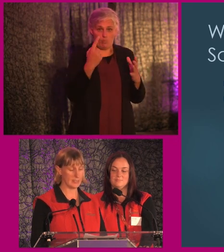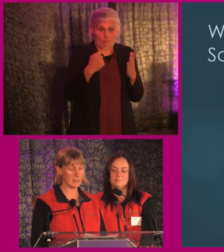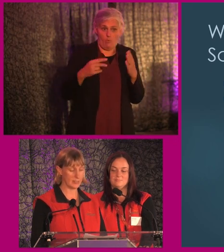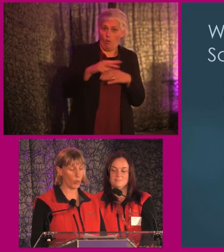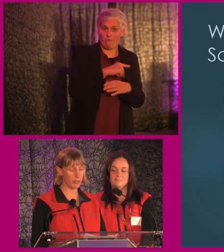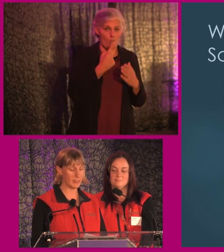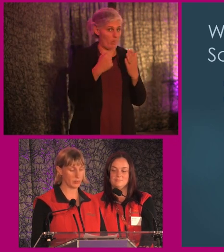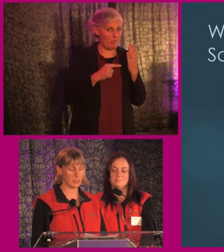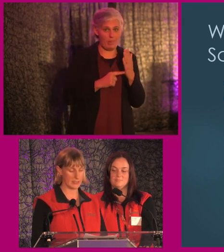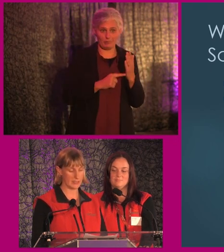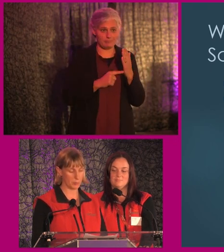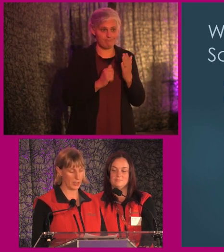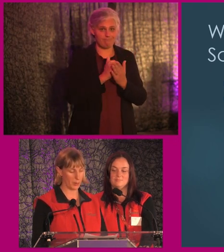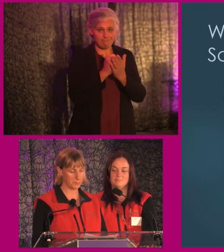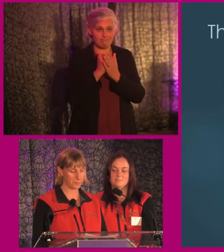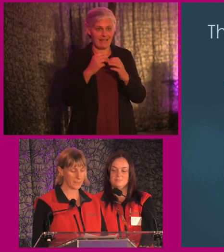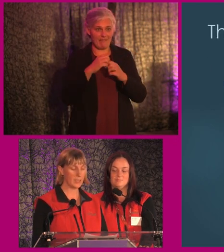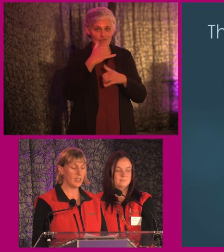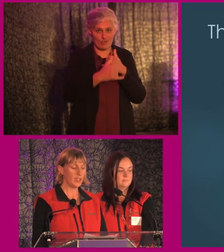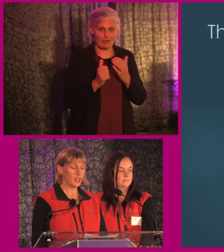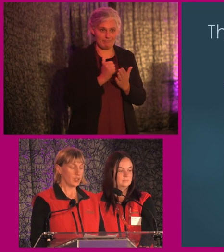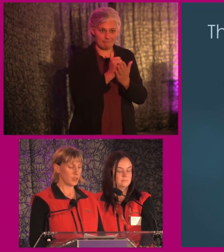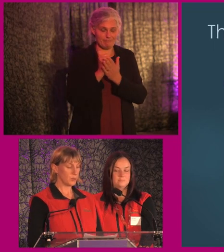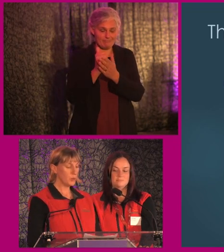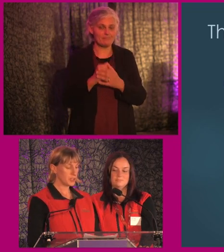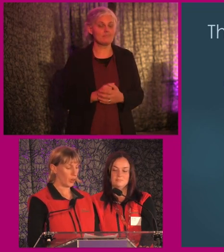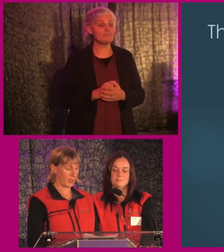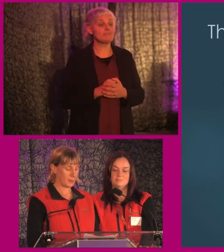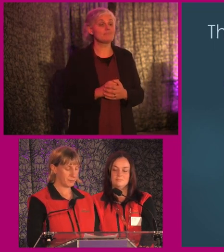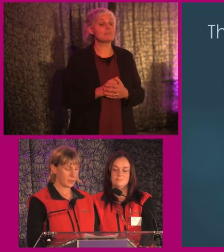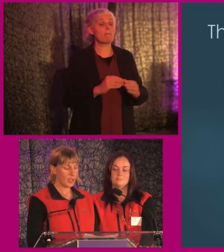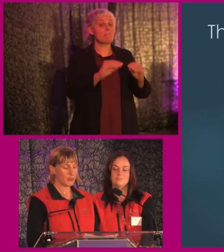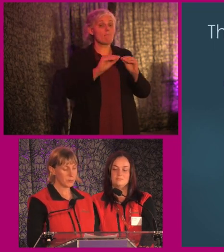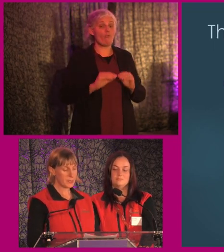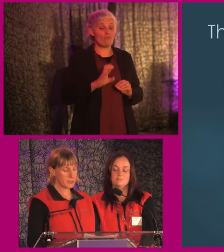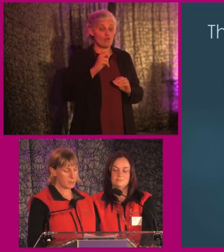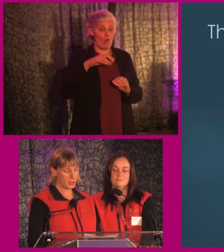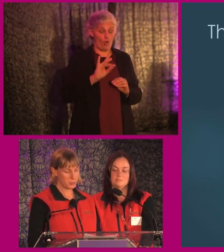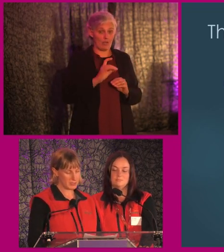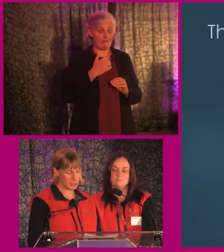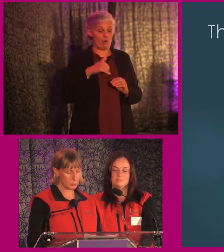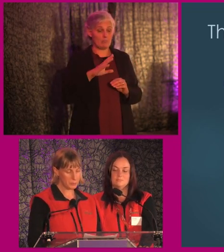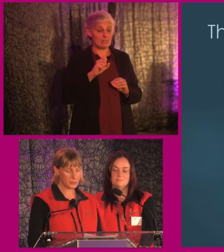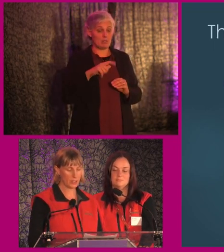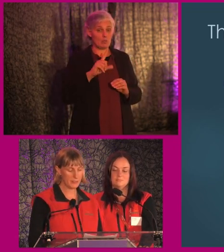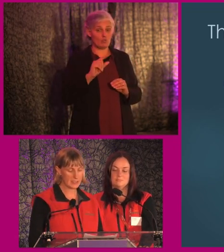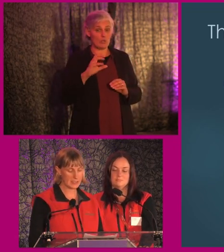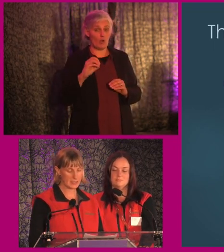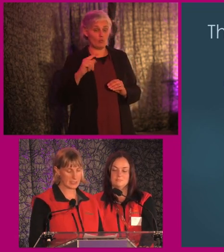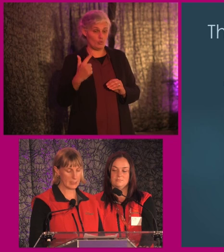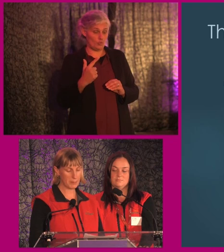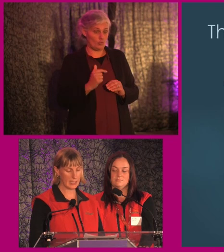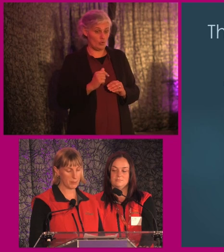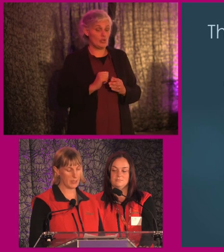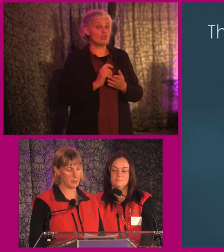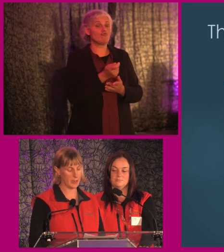assists per year. So the move to Cork. From September 22, the travel assistance